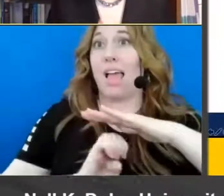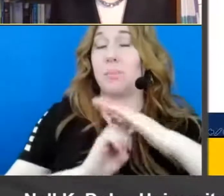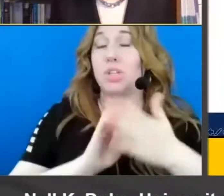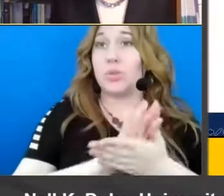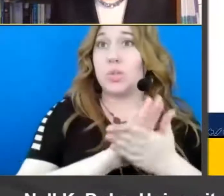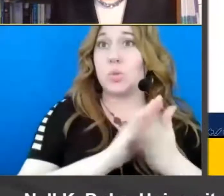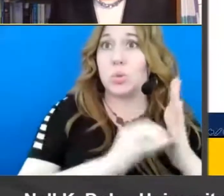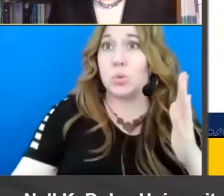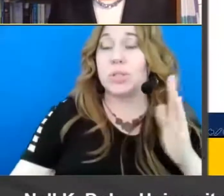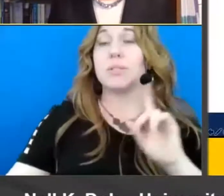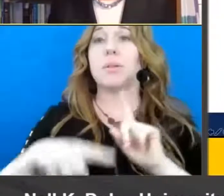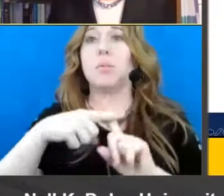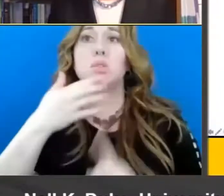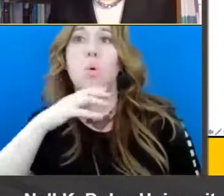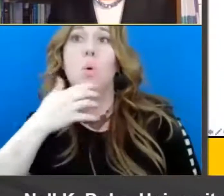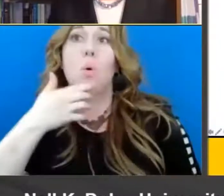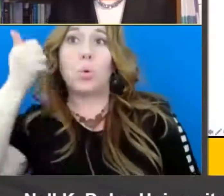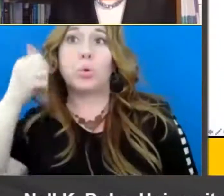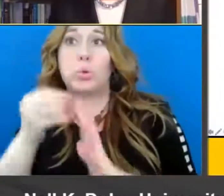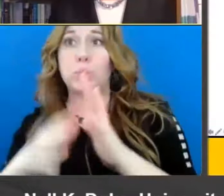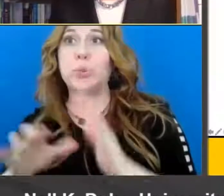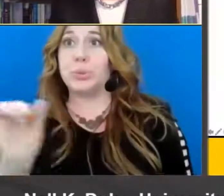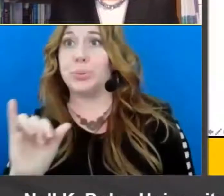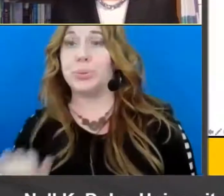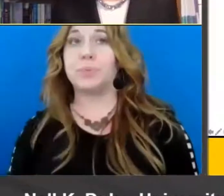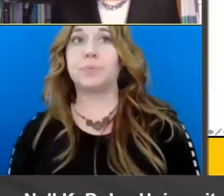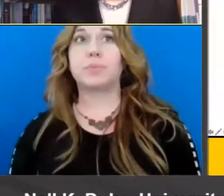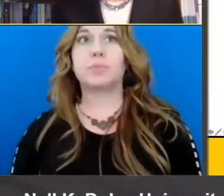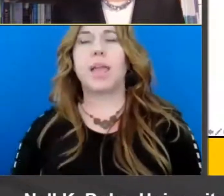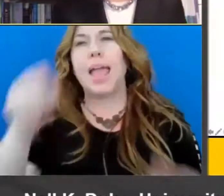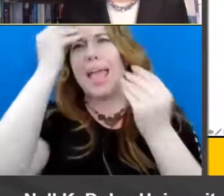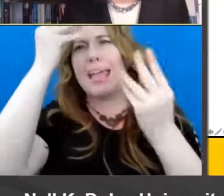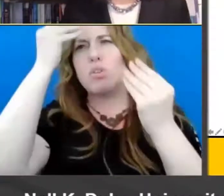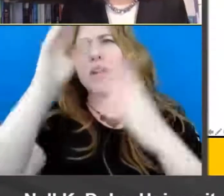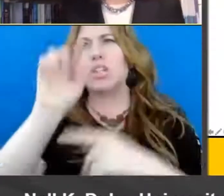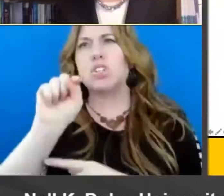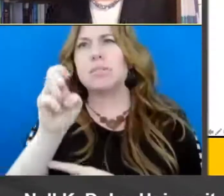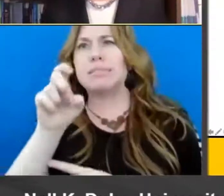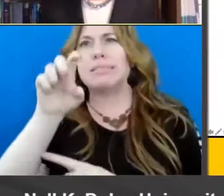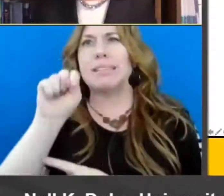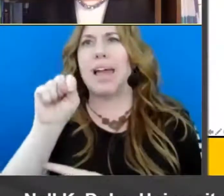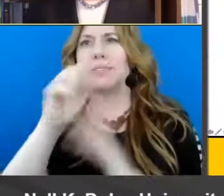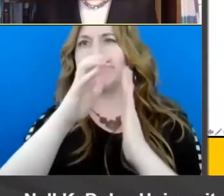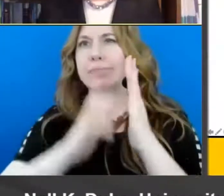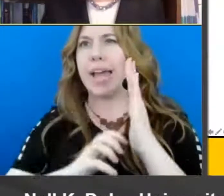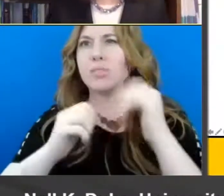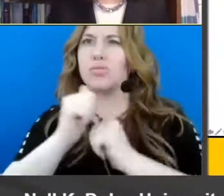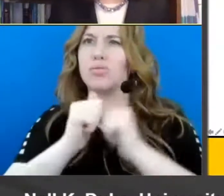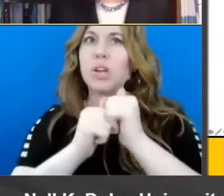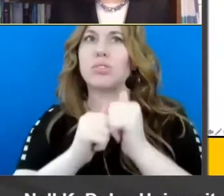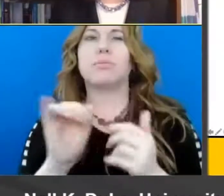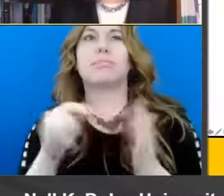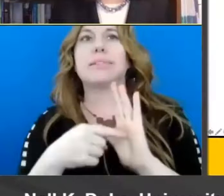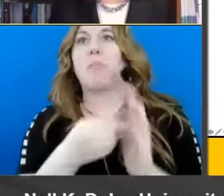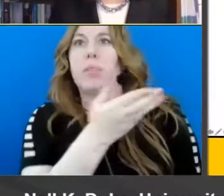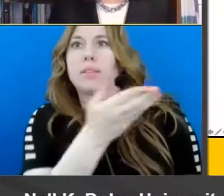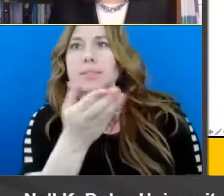well as uh older students when i say informational text structures um here's the kind of thing that i'm talking about um